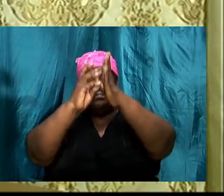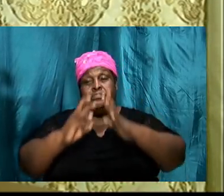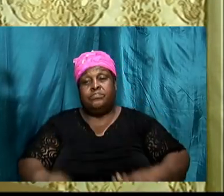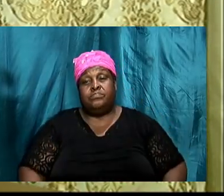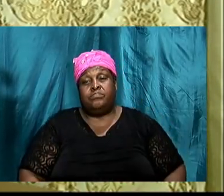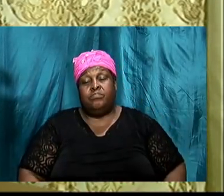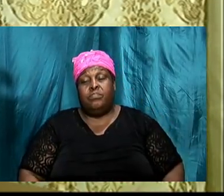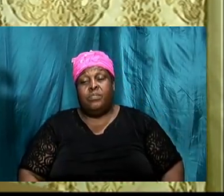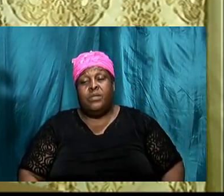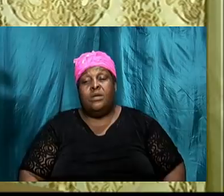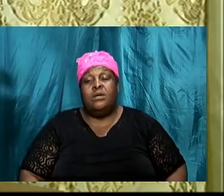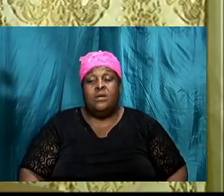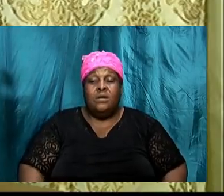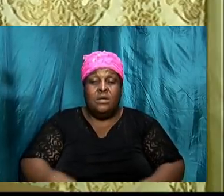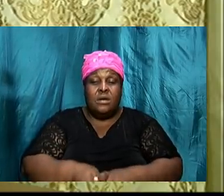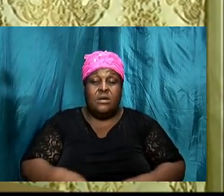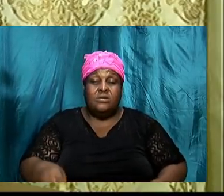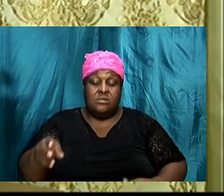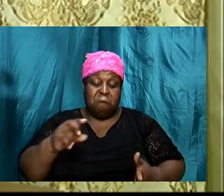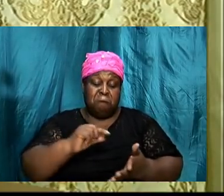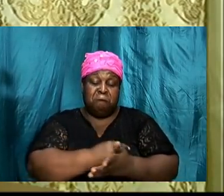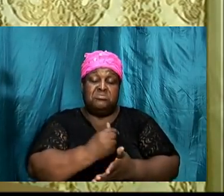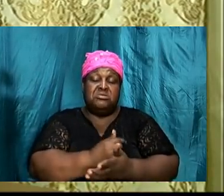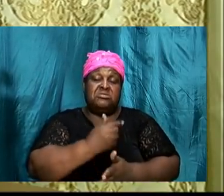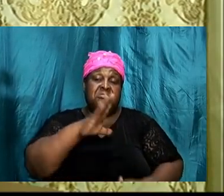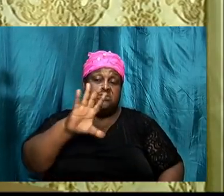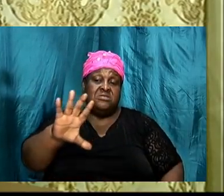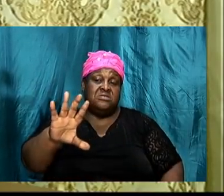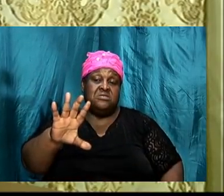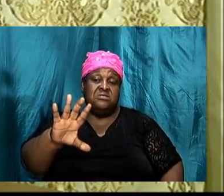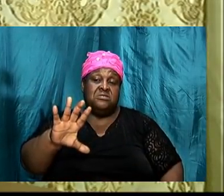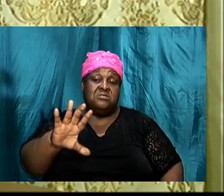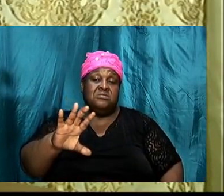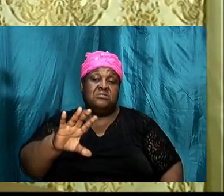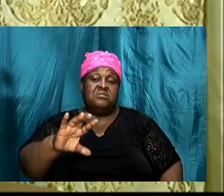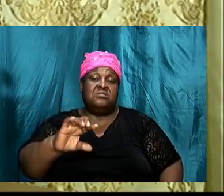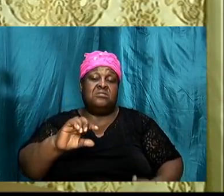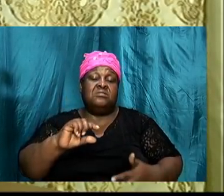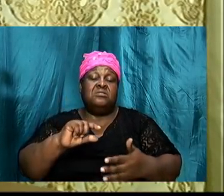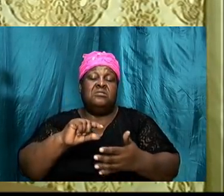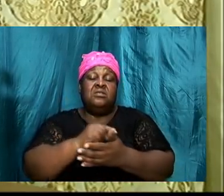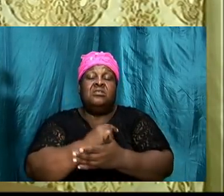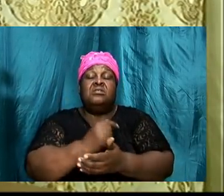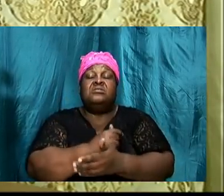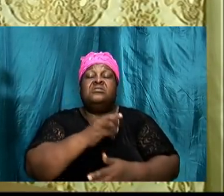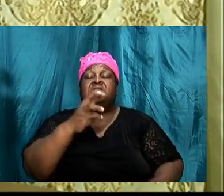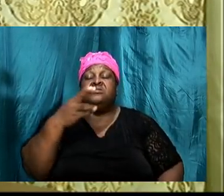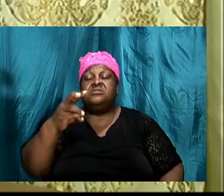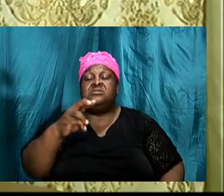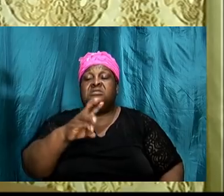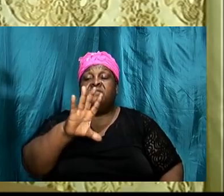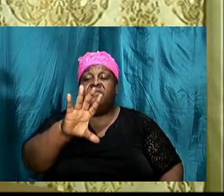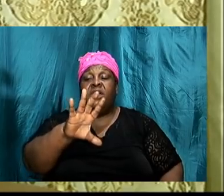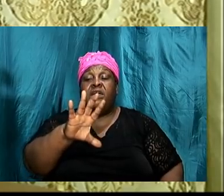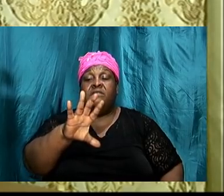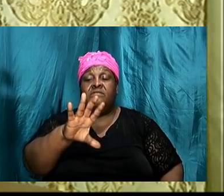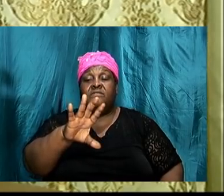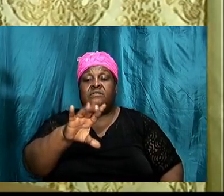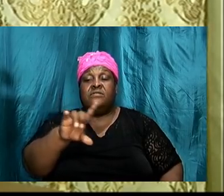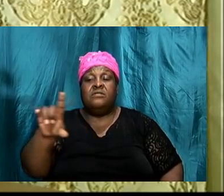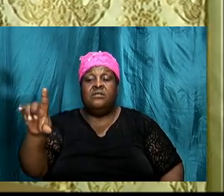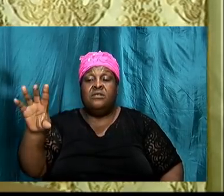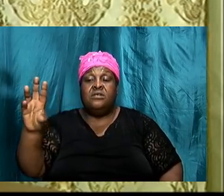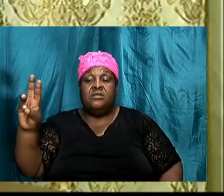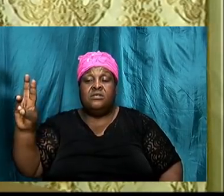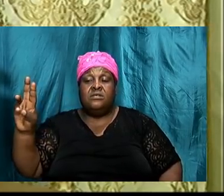at Genesis chapter 5 Genesis chapter 16 5 and 6 I'm